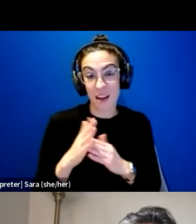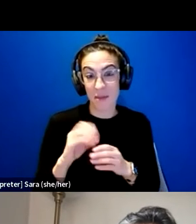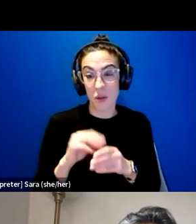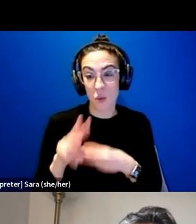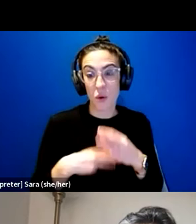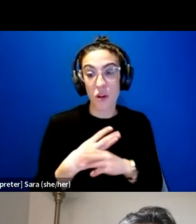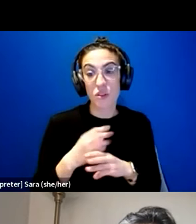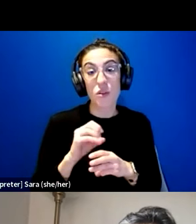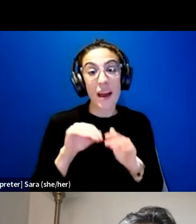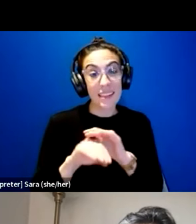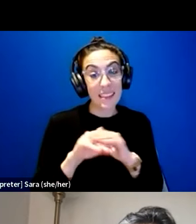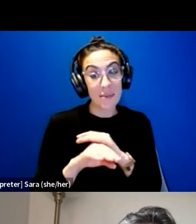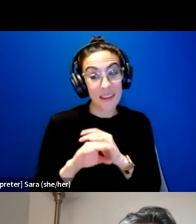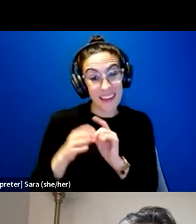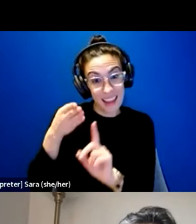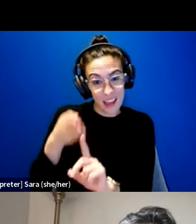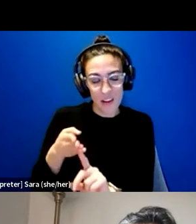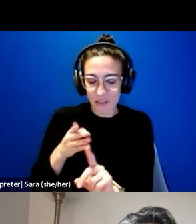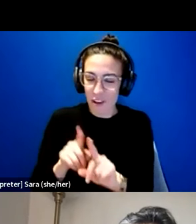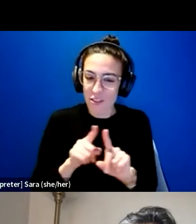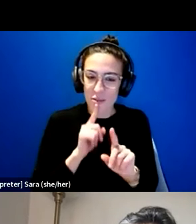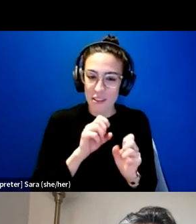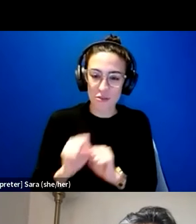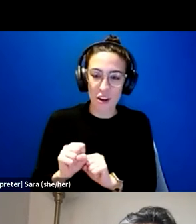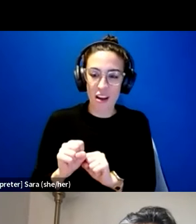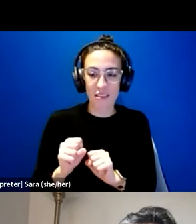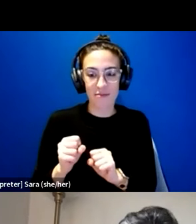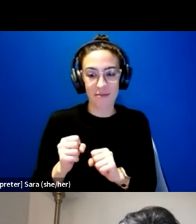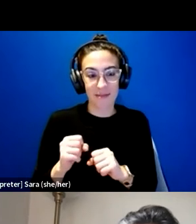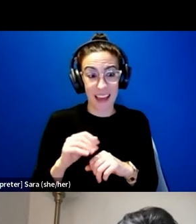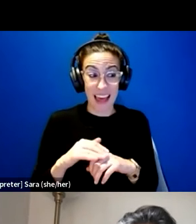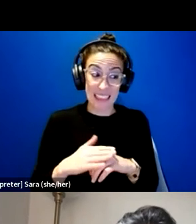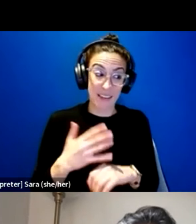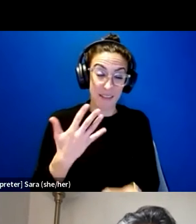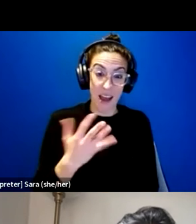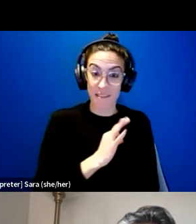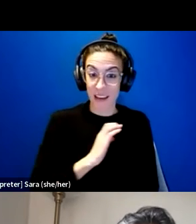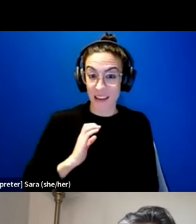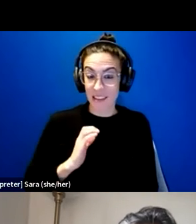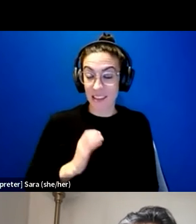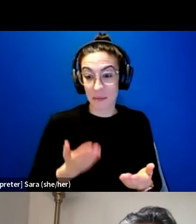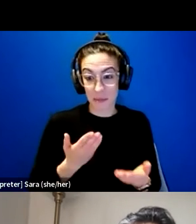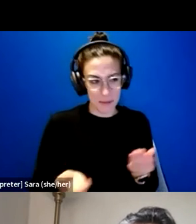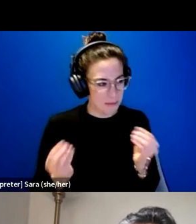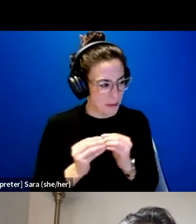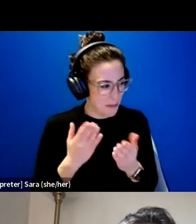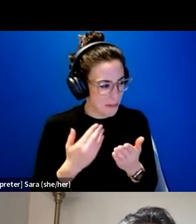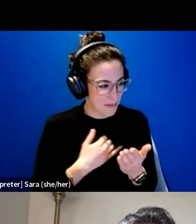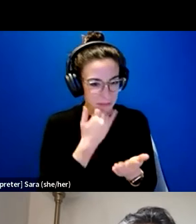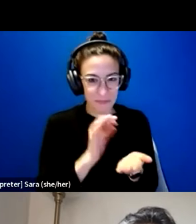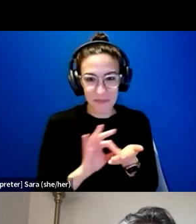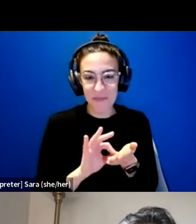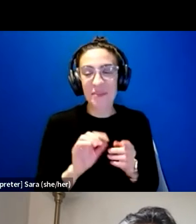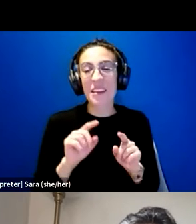that is like also very strong. There are at least five faculty at least, maybe miscounting. They are